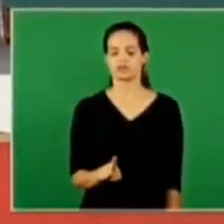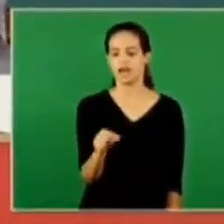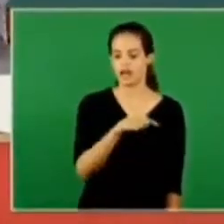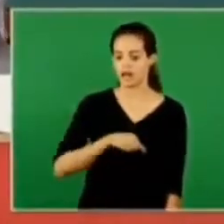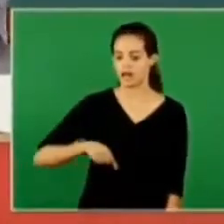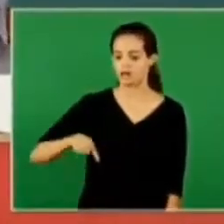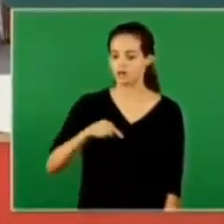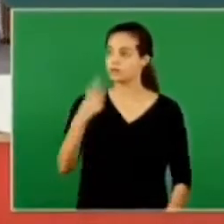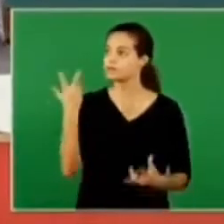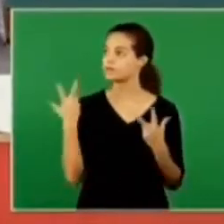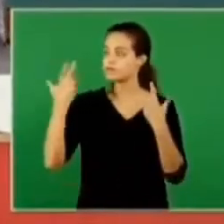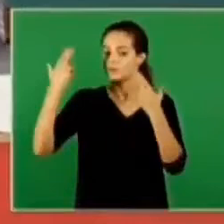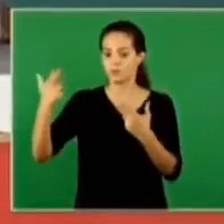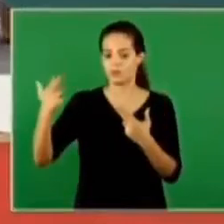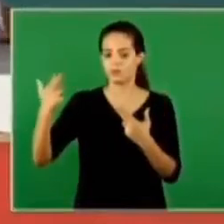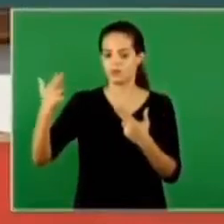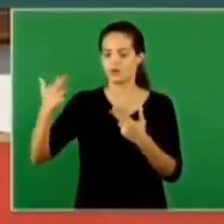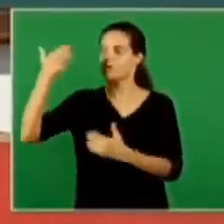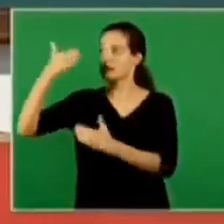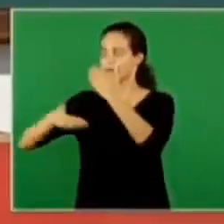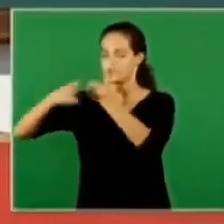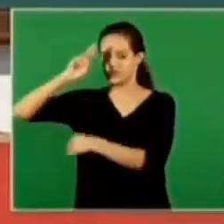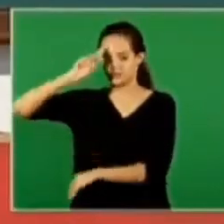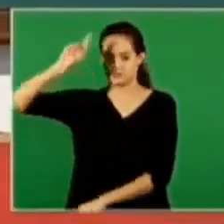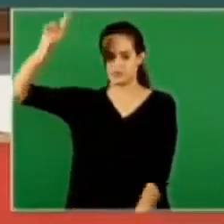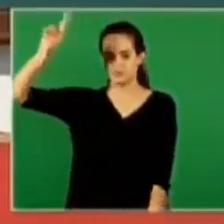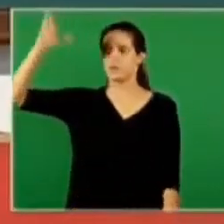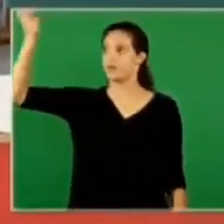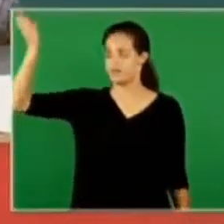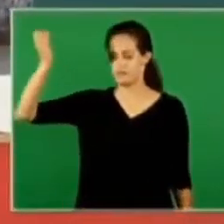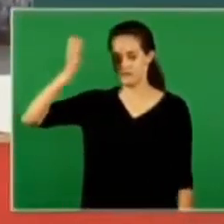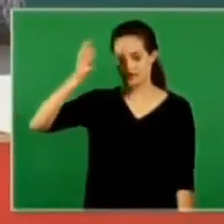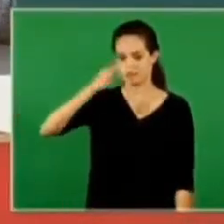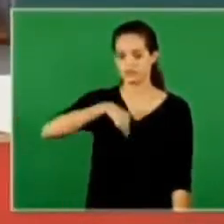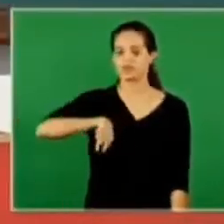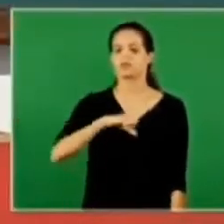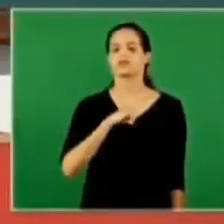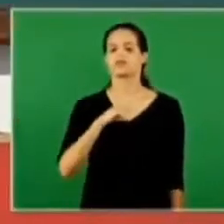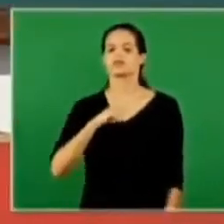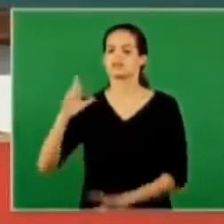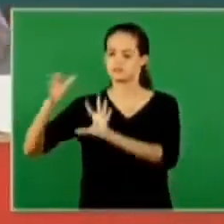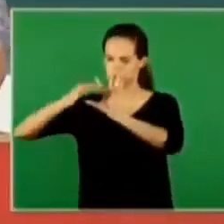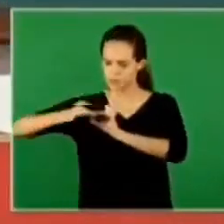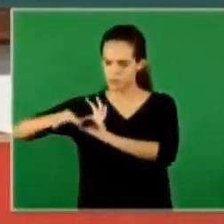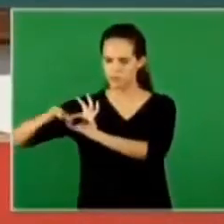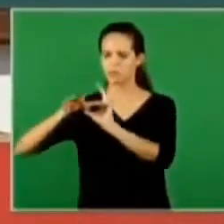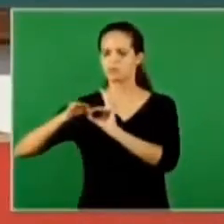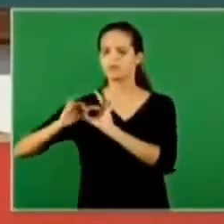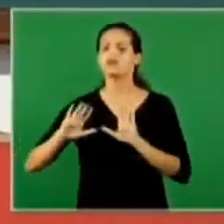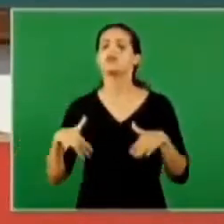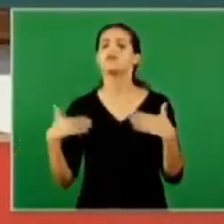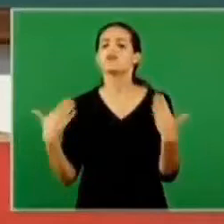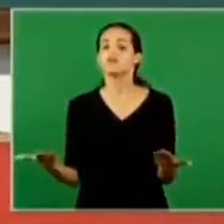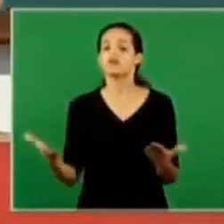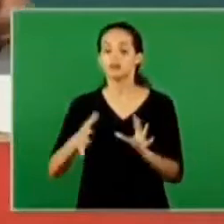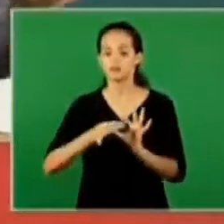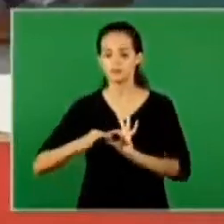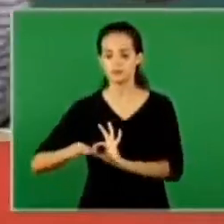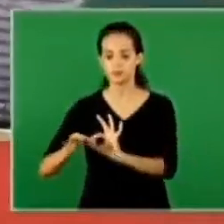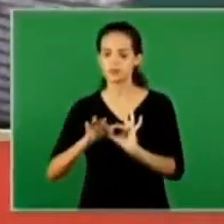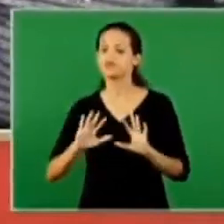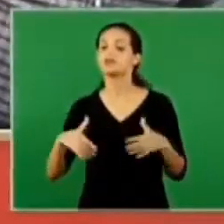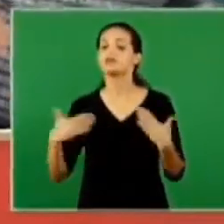jesus if we're walking in the light in the same way as he is we have fellowship what fellowship